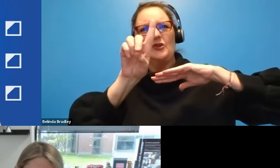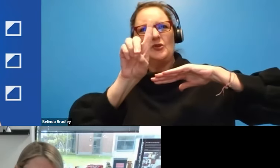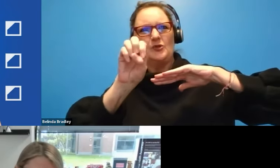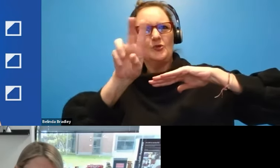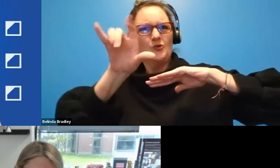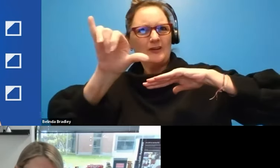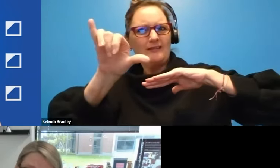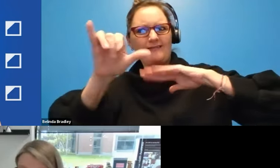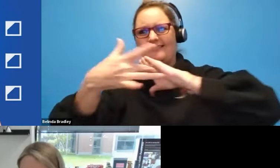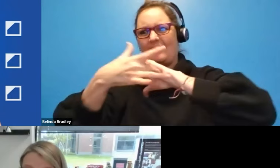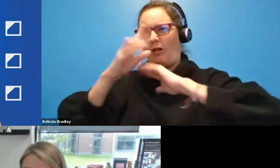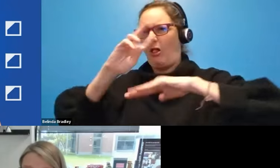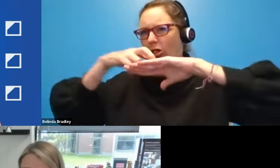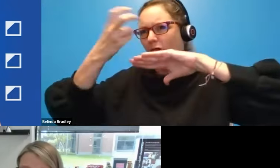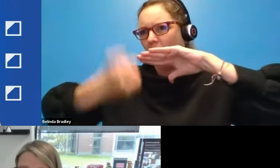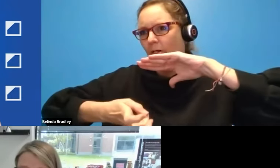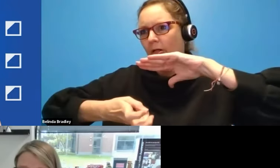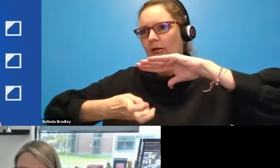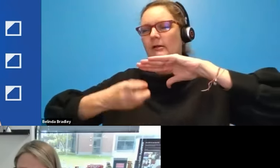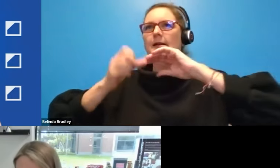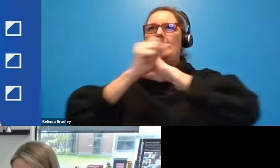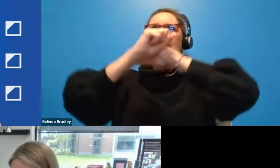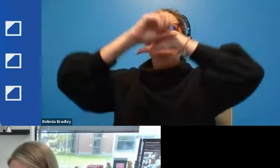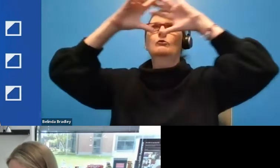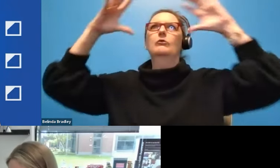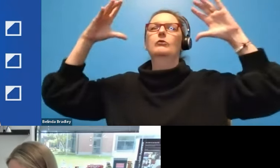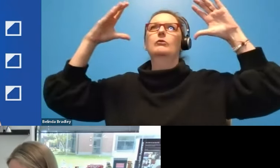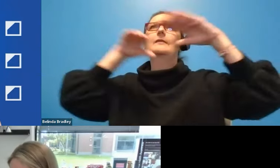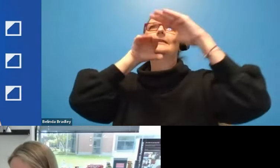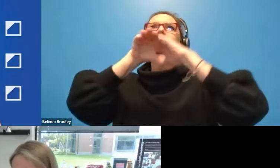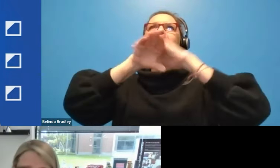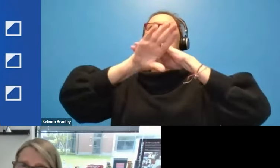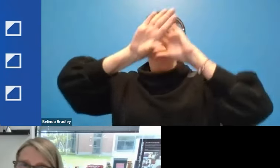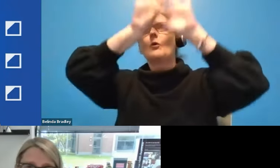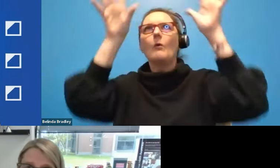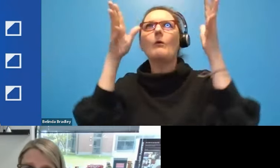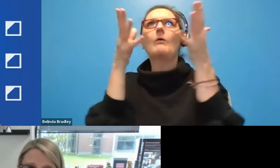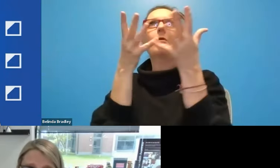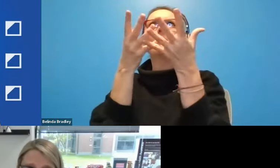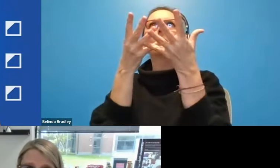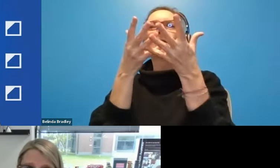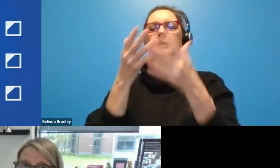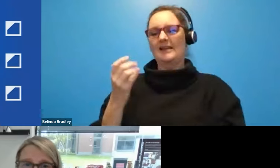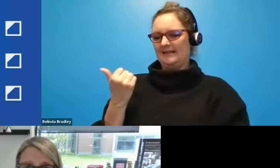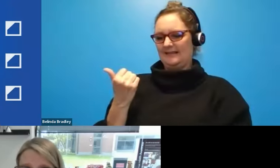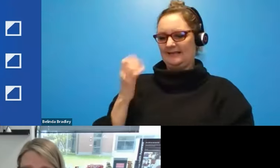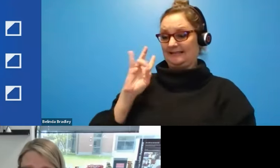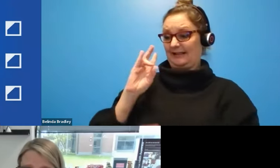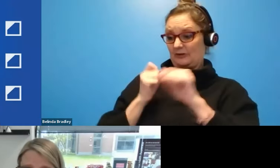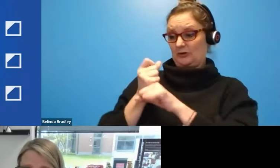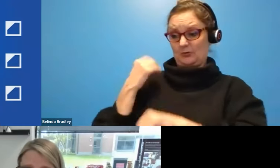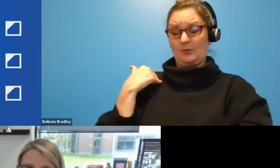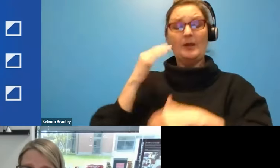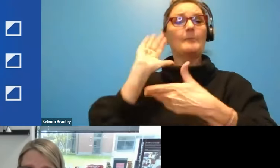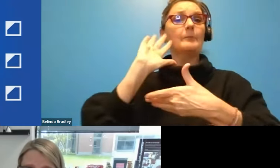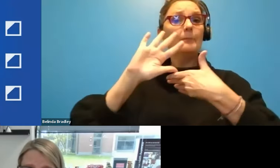accessibility very holistically and then seven years ago became the chief accessibility officer and then realized that actually I've been building up to this